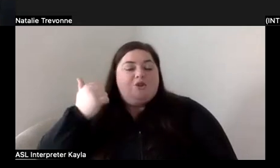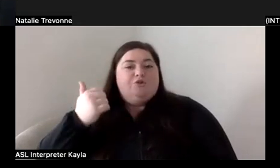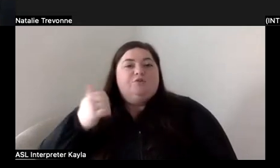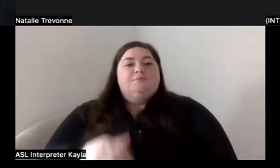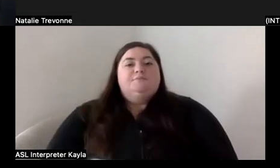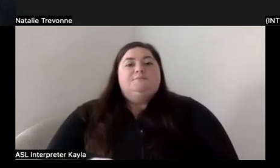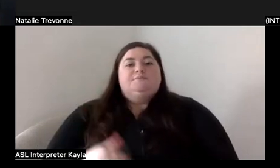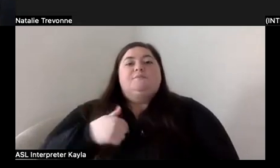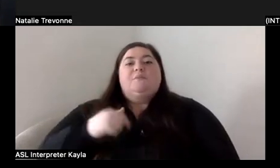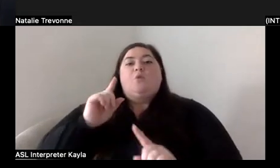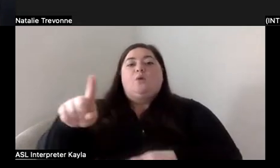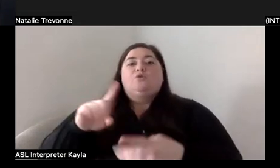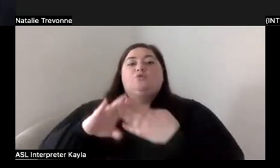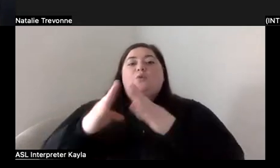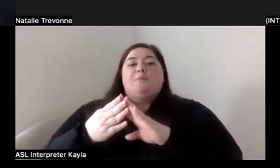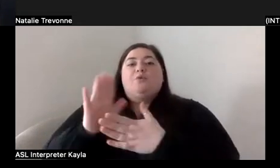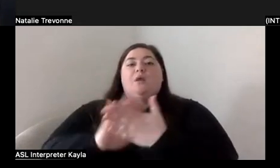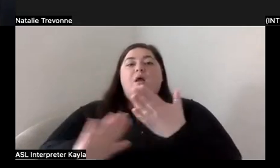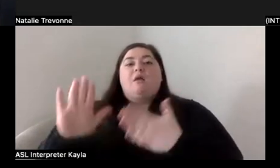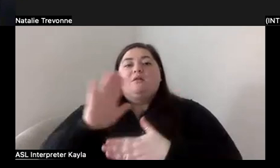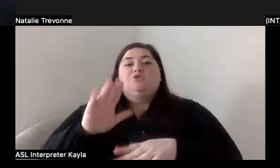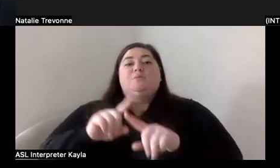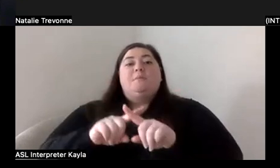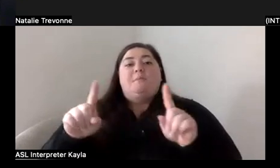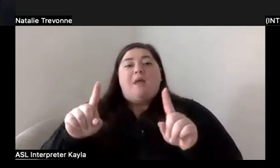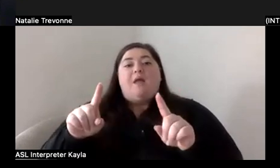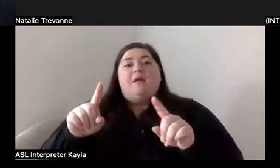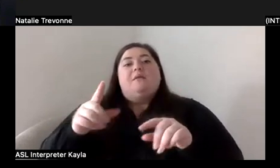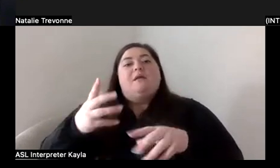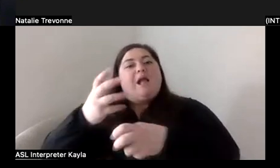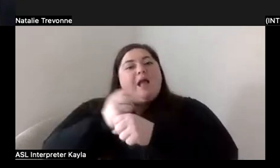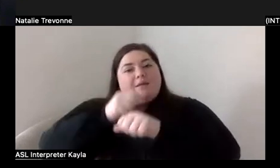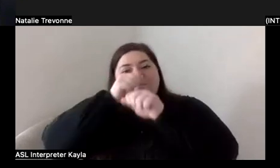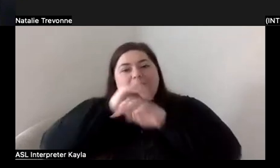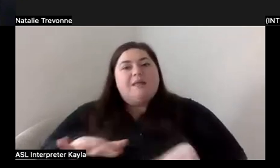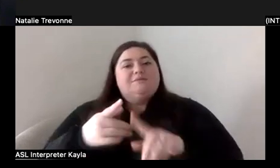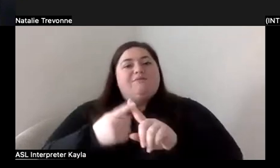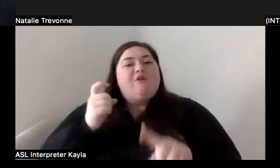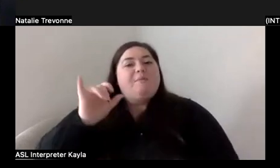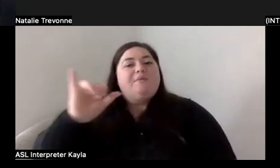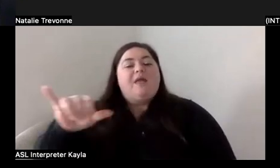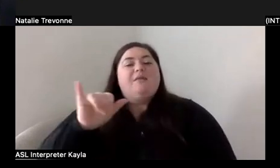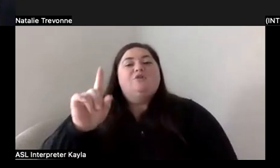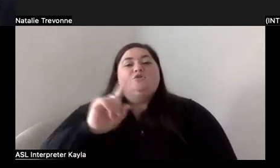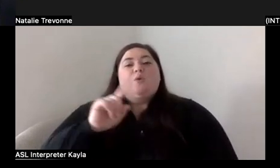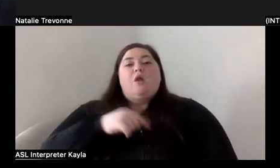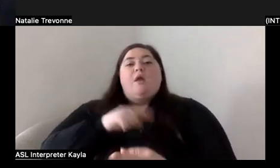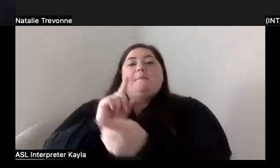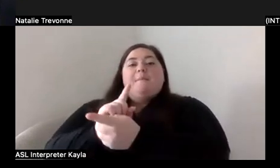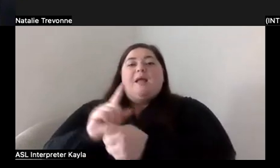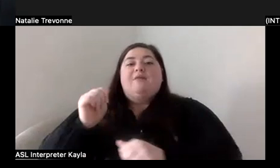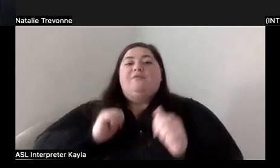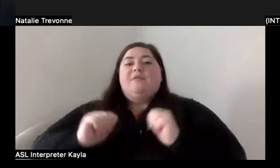went to a community college. But the blessing came out of that is that's where I met the theater director,